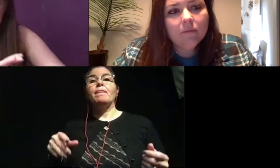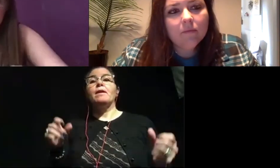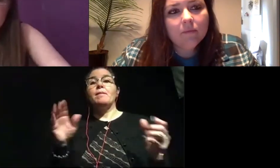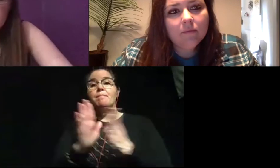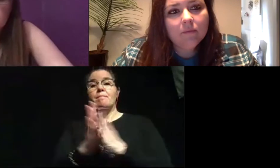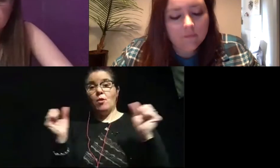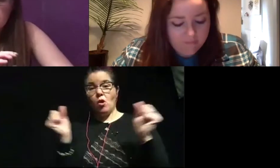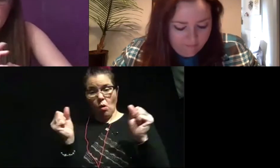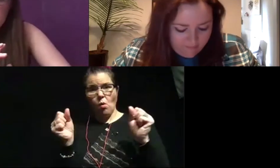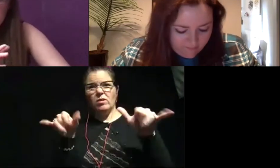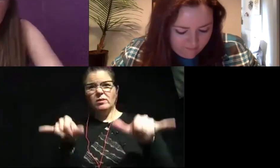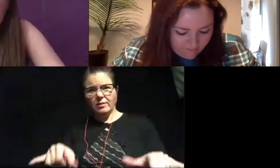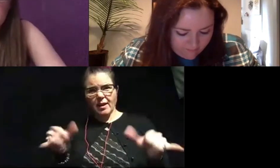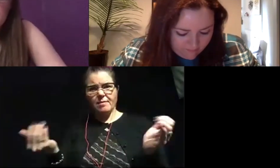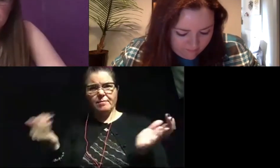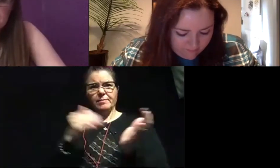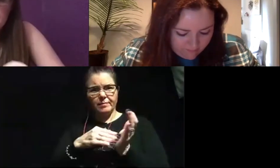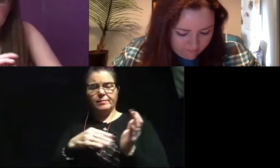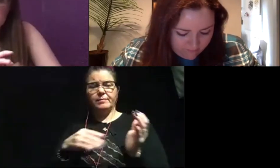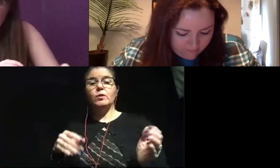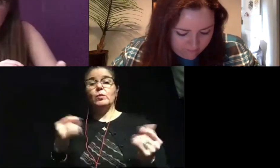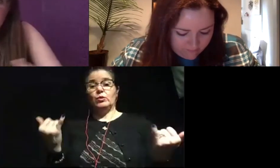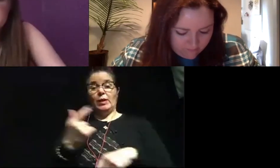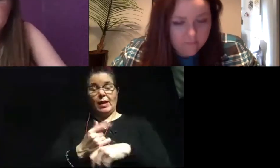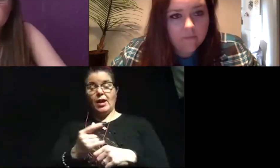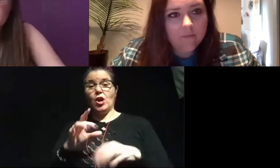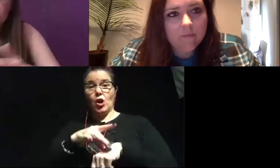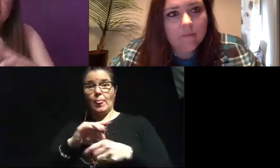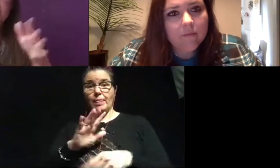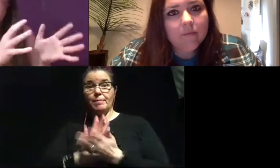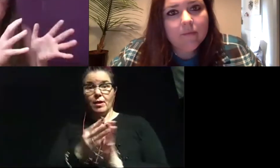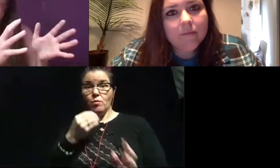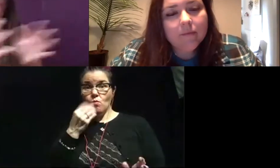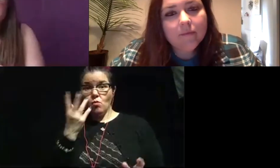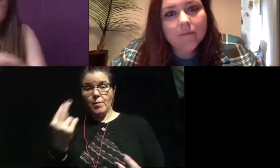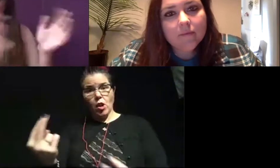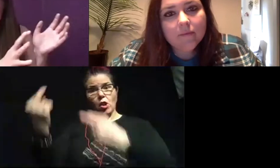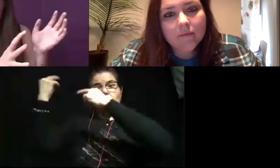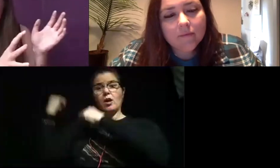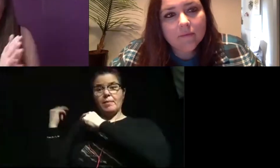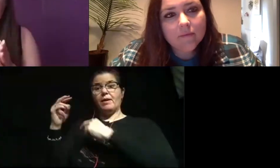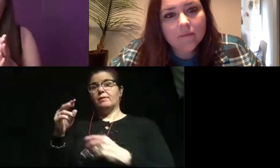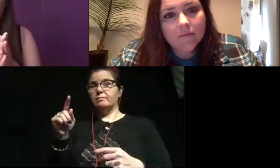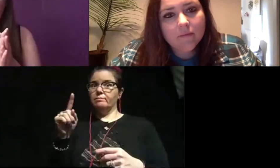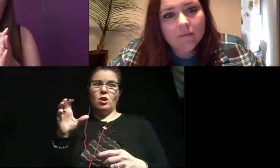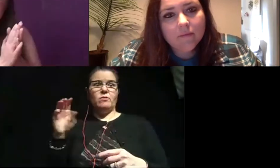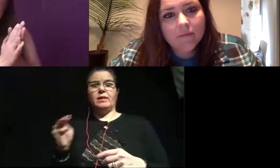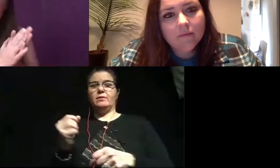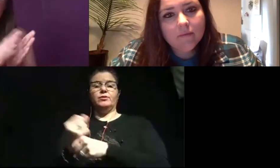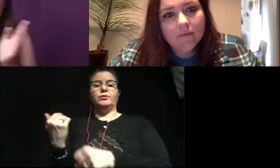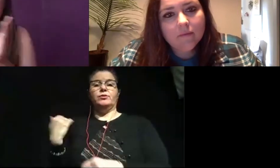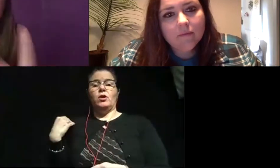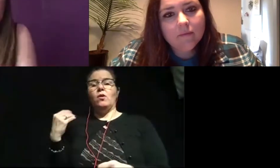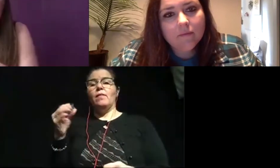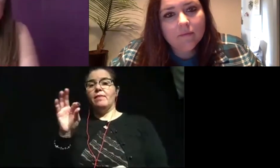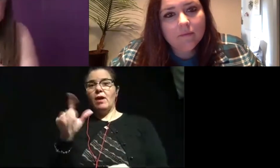happening. So today when earth is getting really warm, we can actually look at the fossil record from hundreds of millions of years ago to